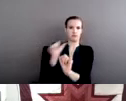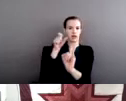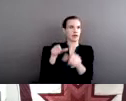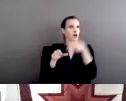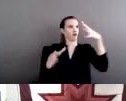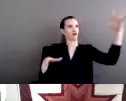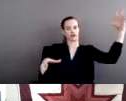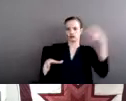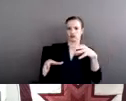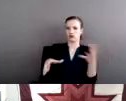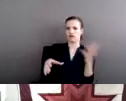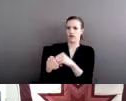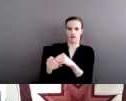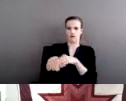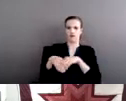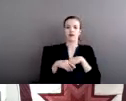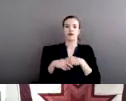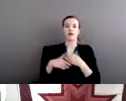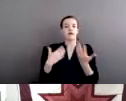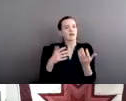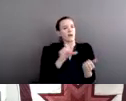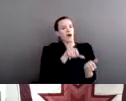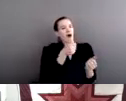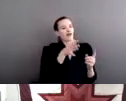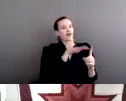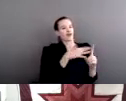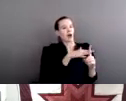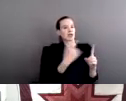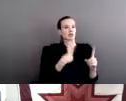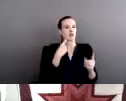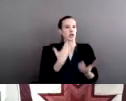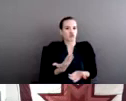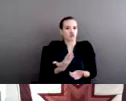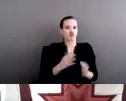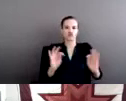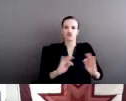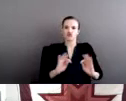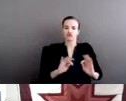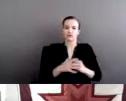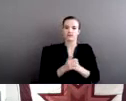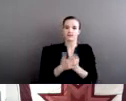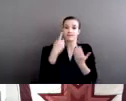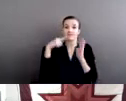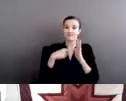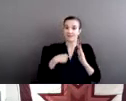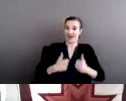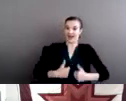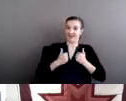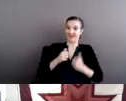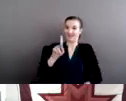in other contexts. So, for example, today I sit and come to you from the state of Kansas,